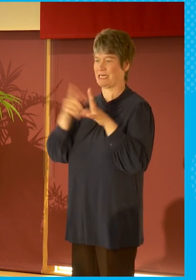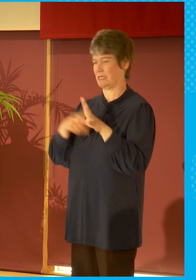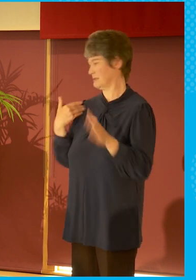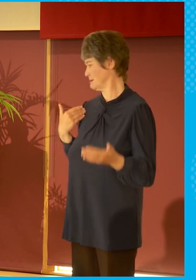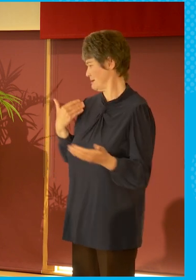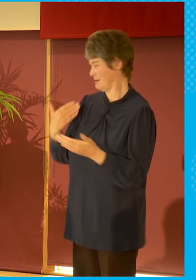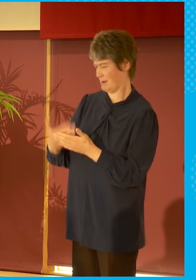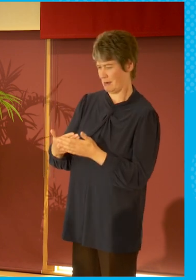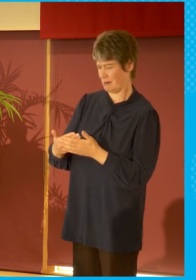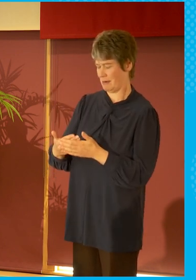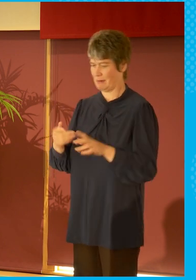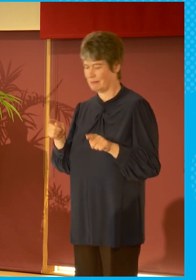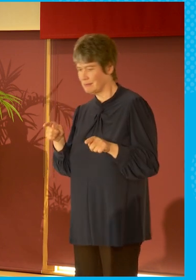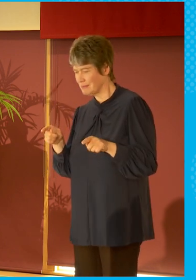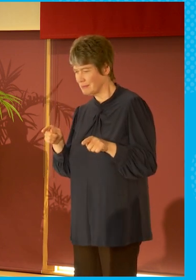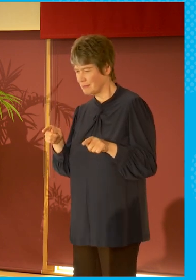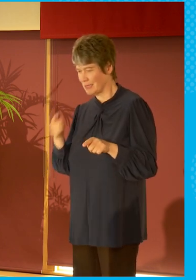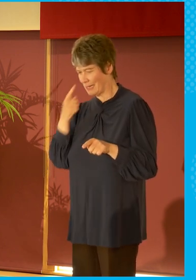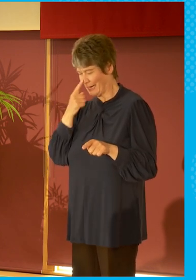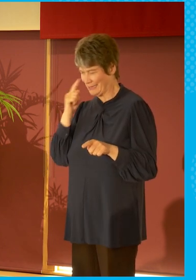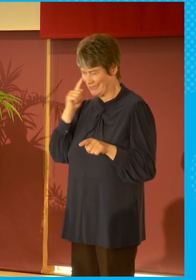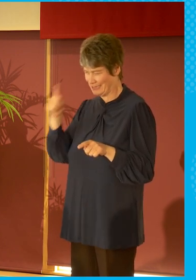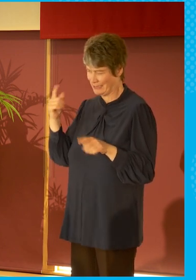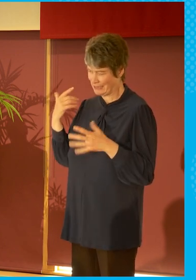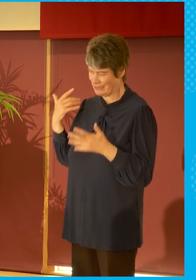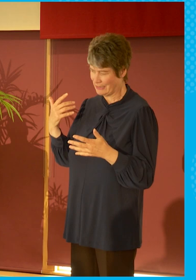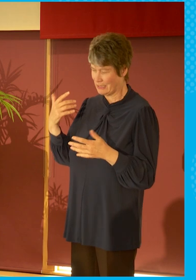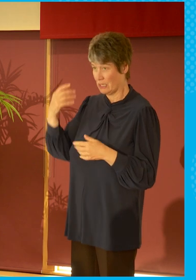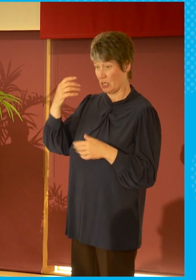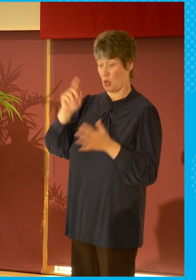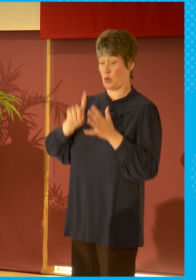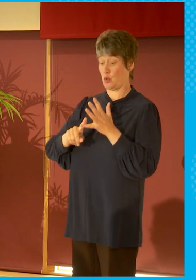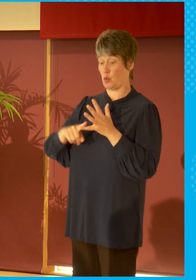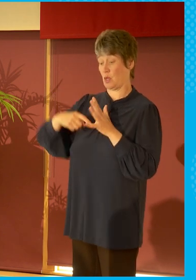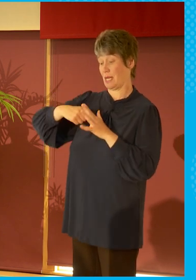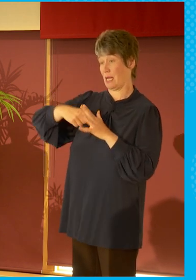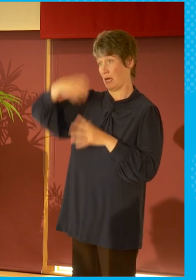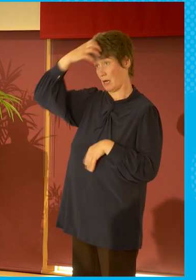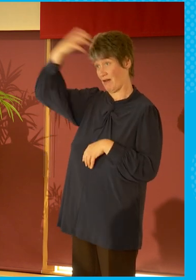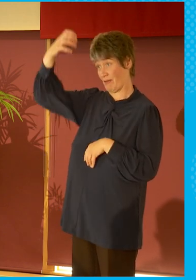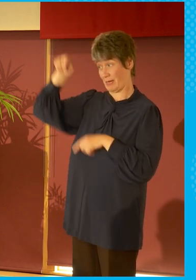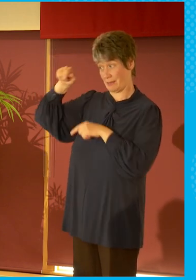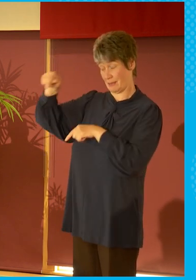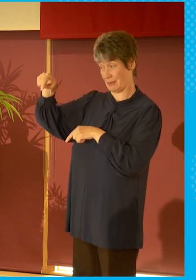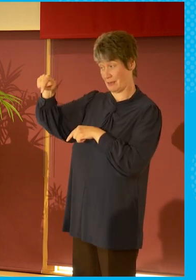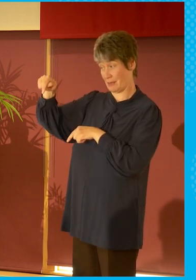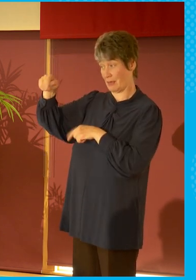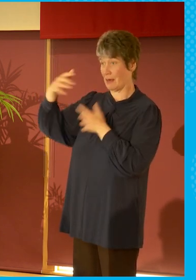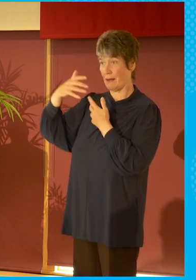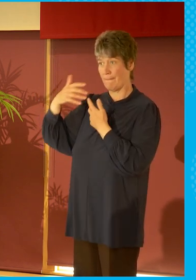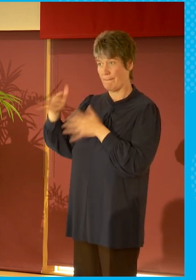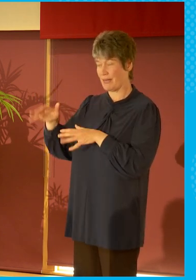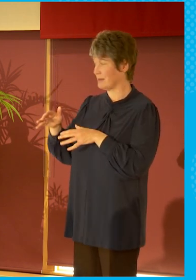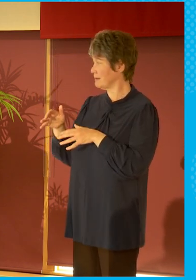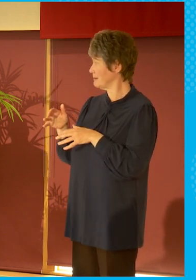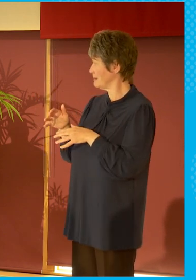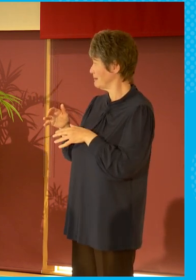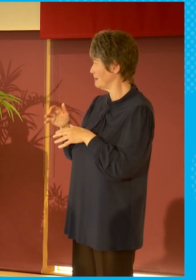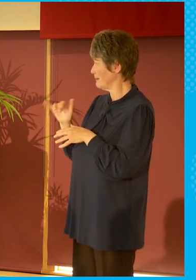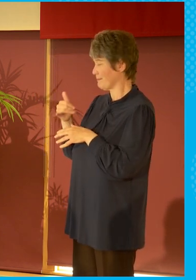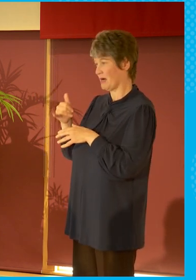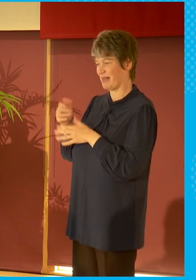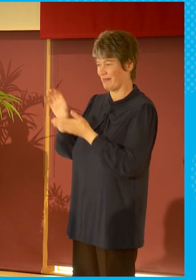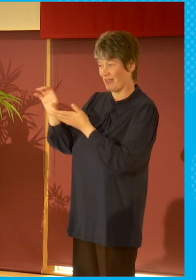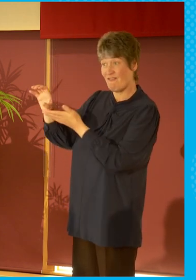the government, the UK government, having pushed back the funding